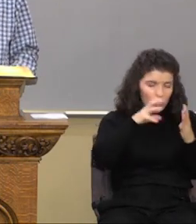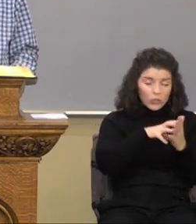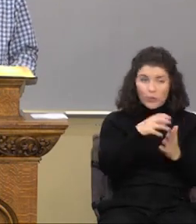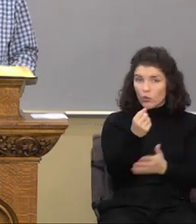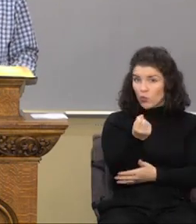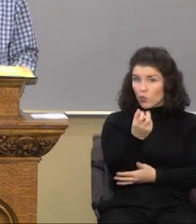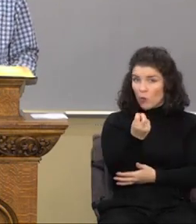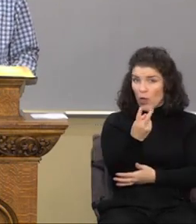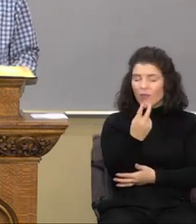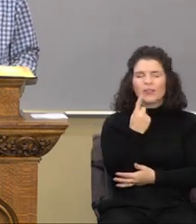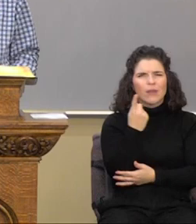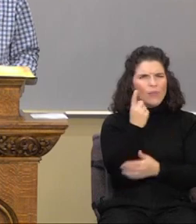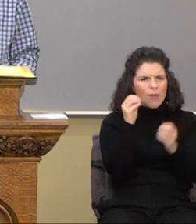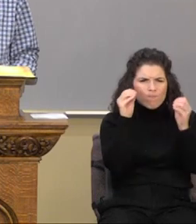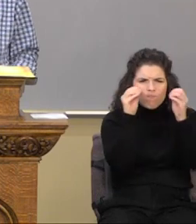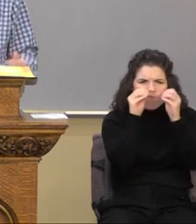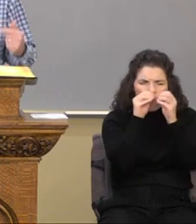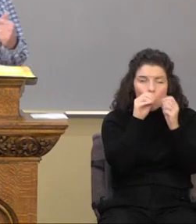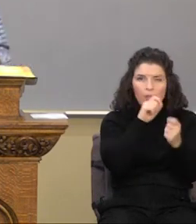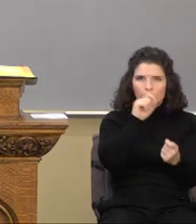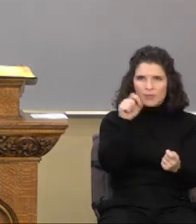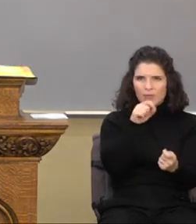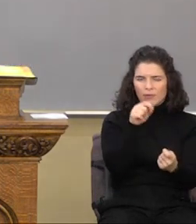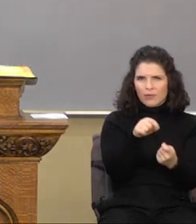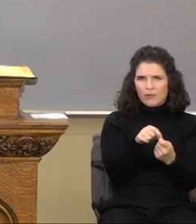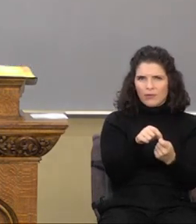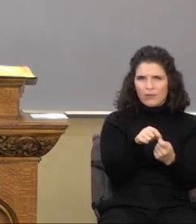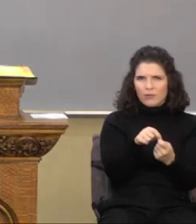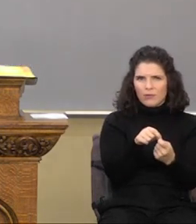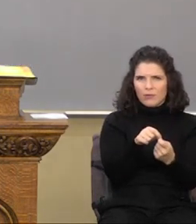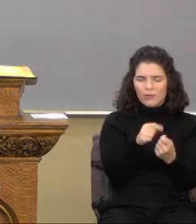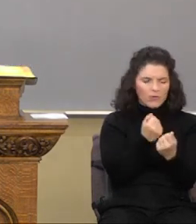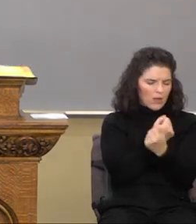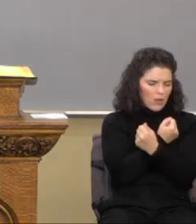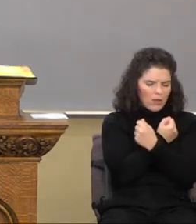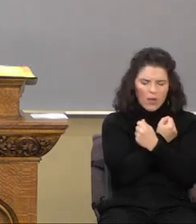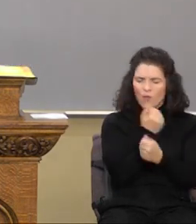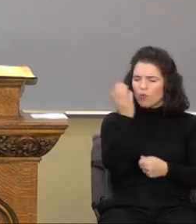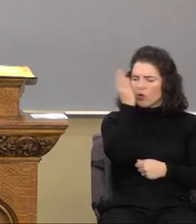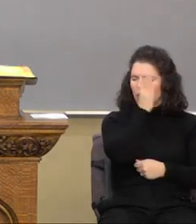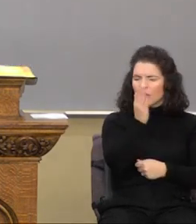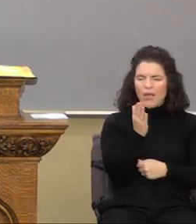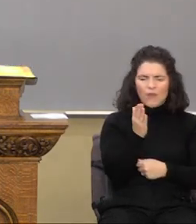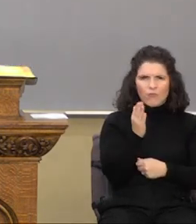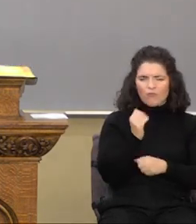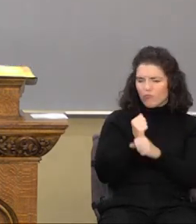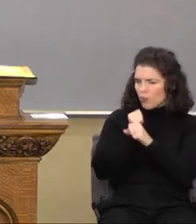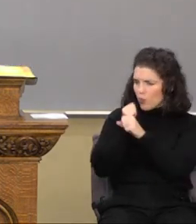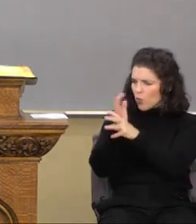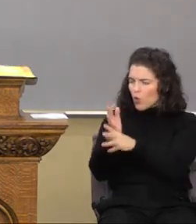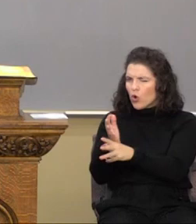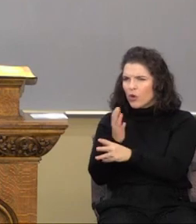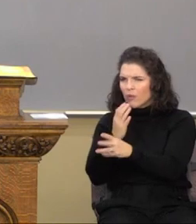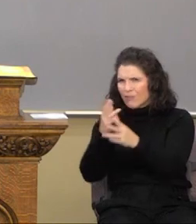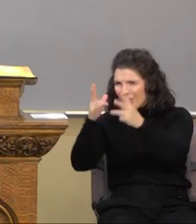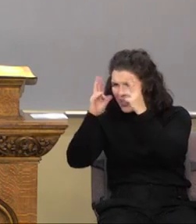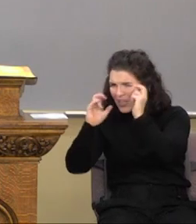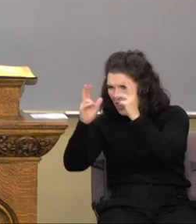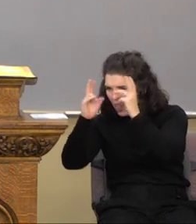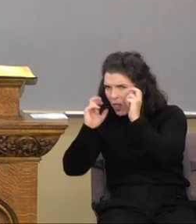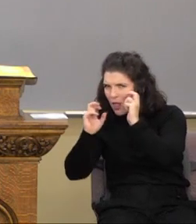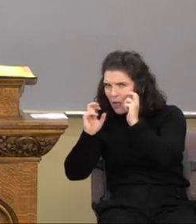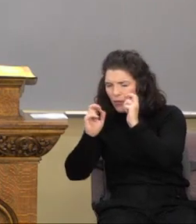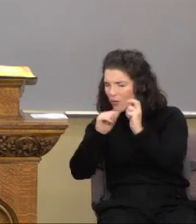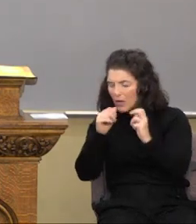something far more specific. Love will never work ill. We're not going to seek to do